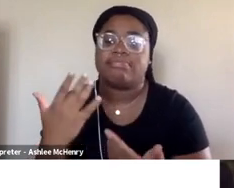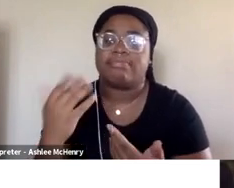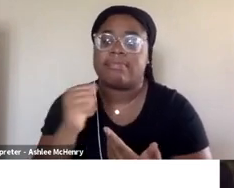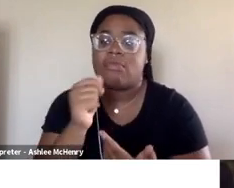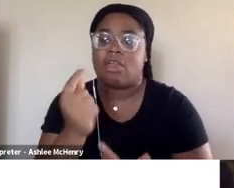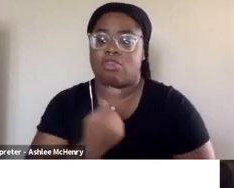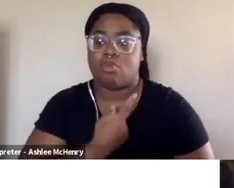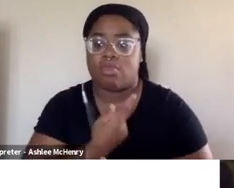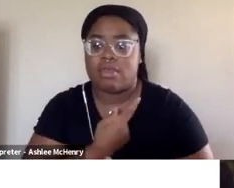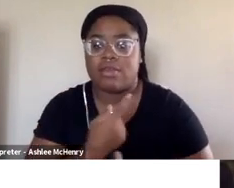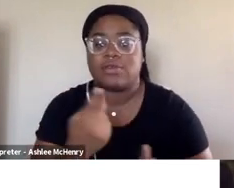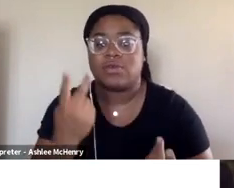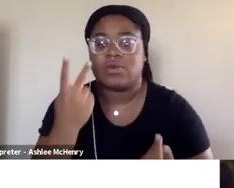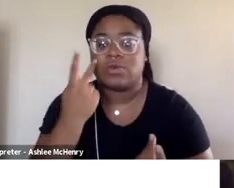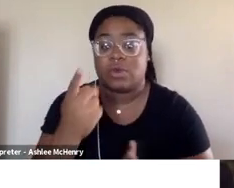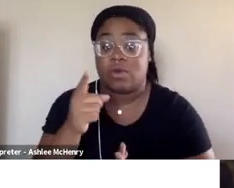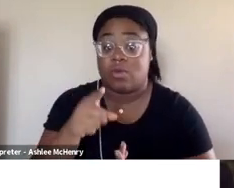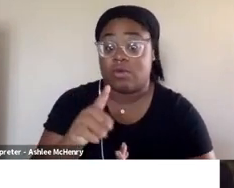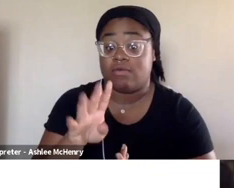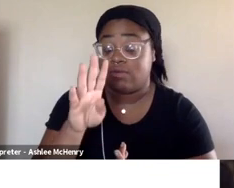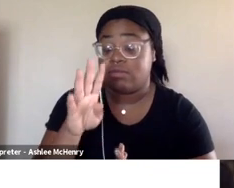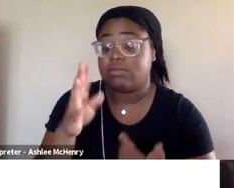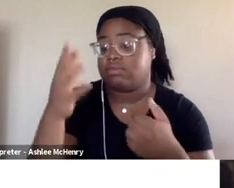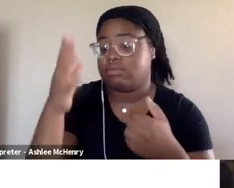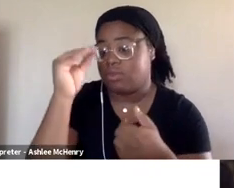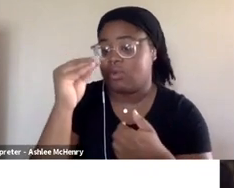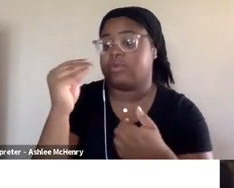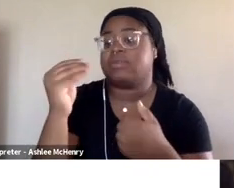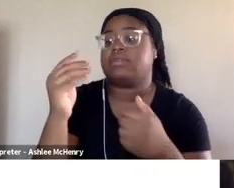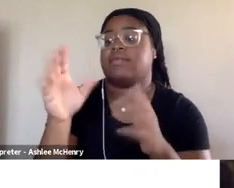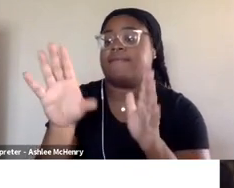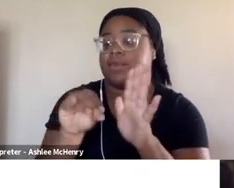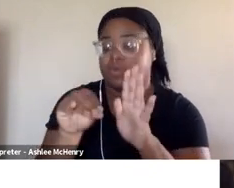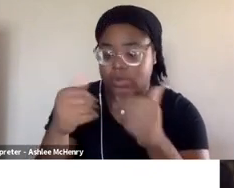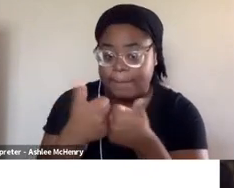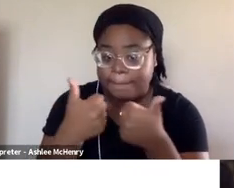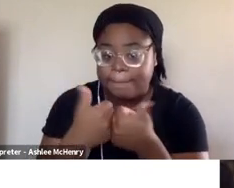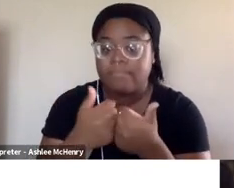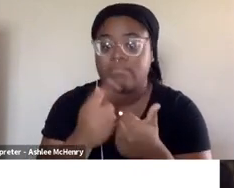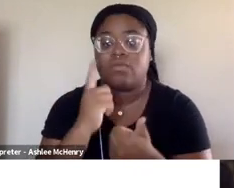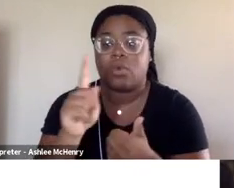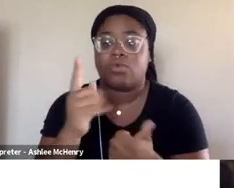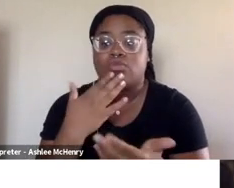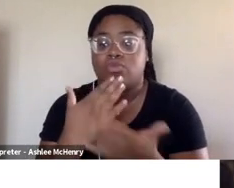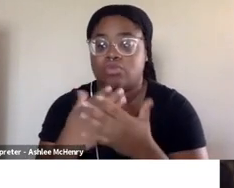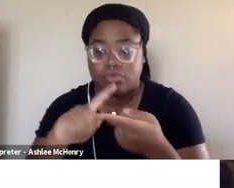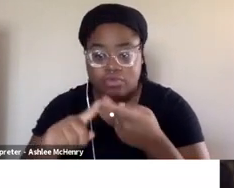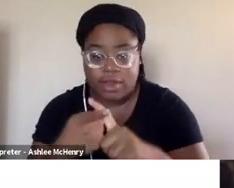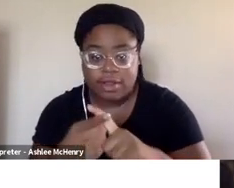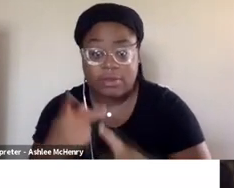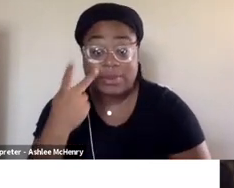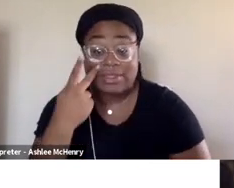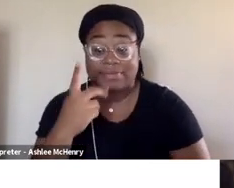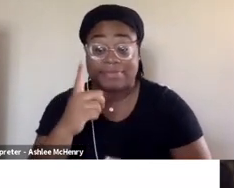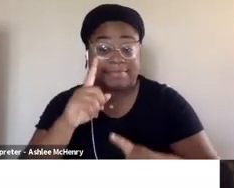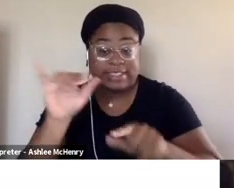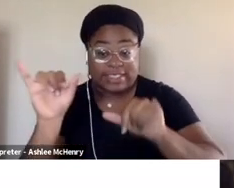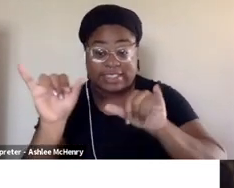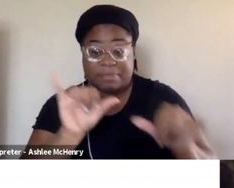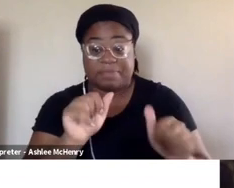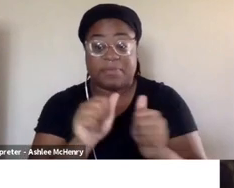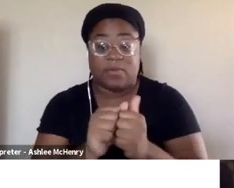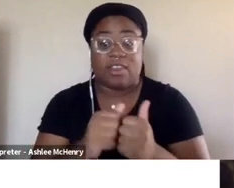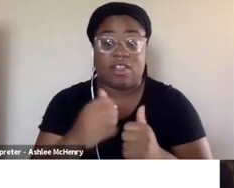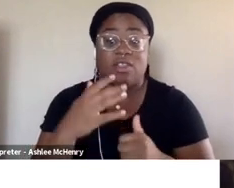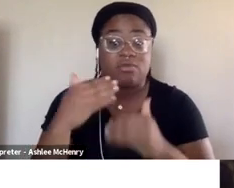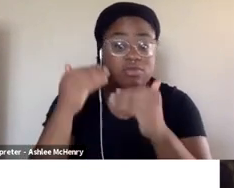four think that video games teach them how to be good friends. We saw similar thoughts among older players, where a vast majority